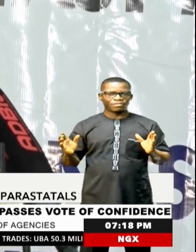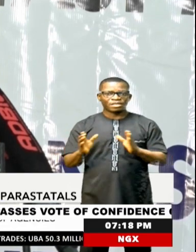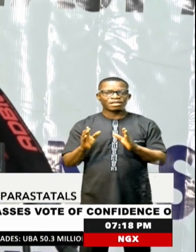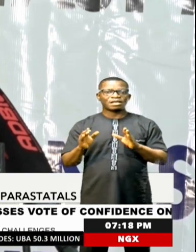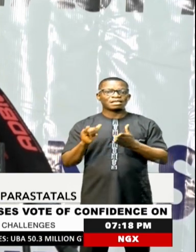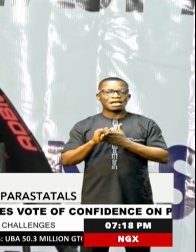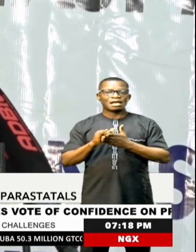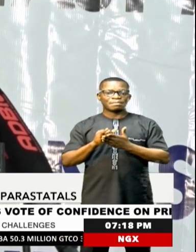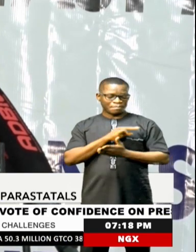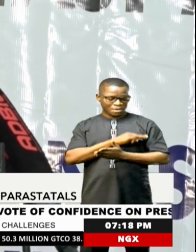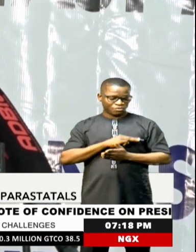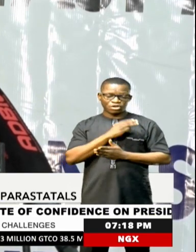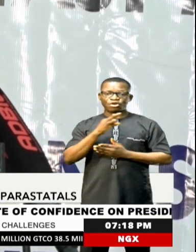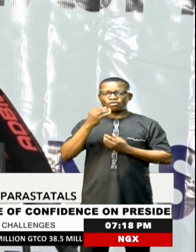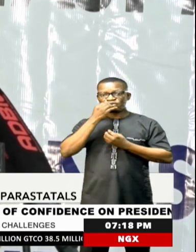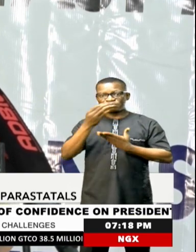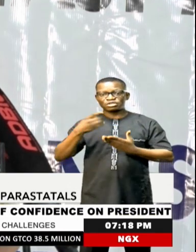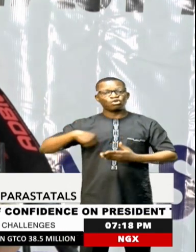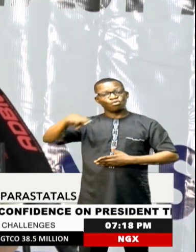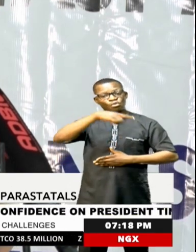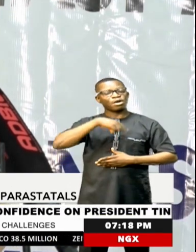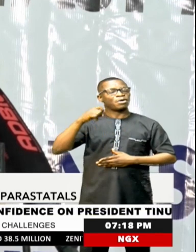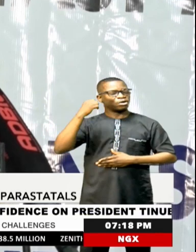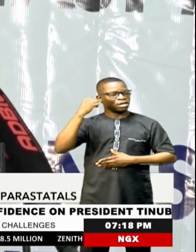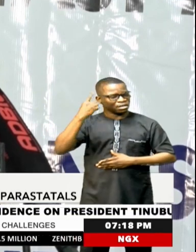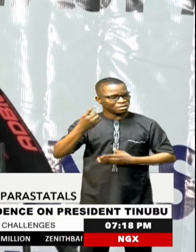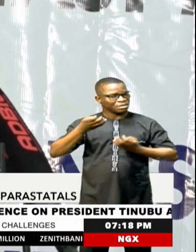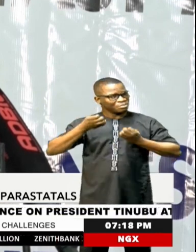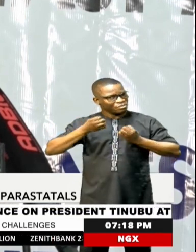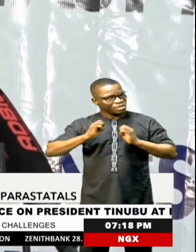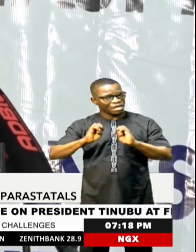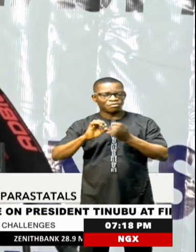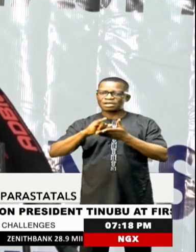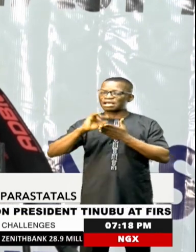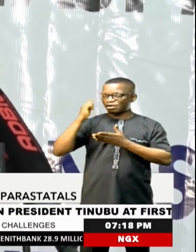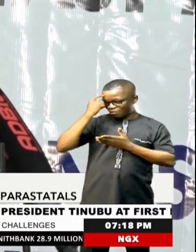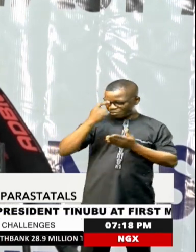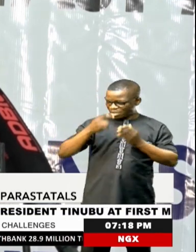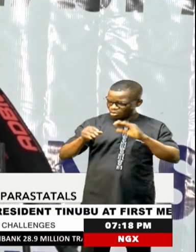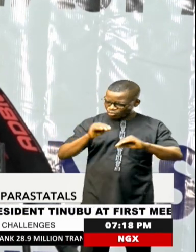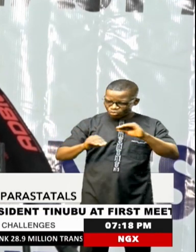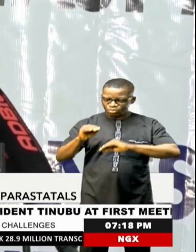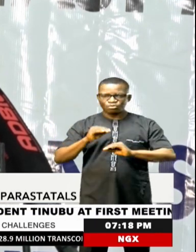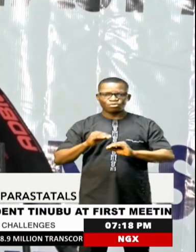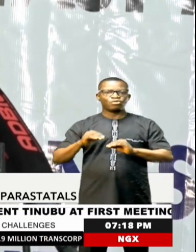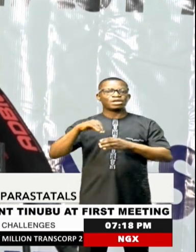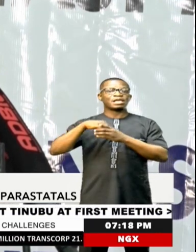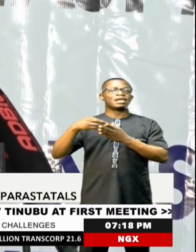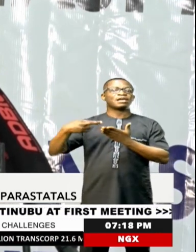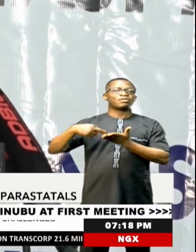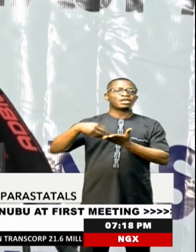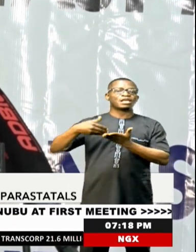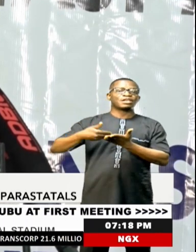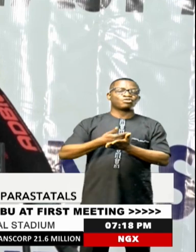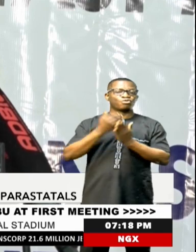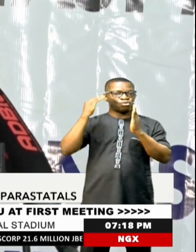of information, we must understand the efforts that the government is putting into Renewed Hope as it has